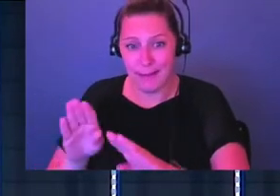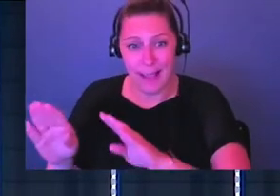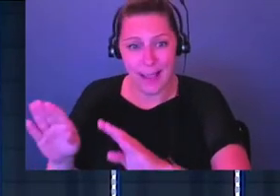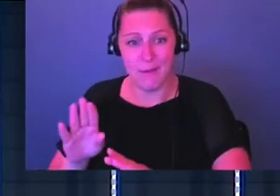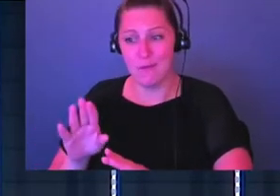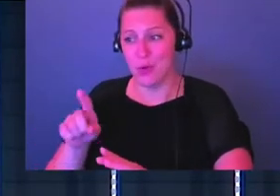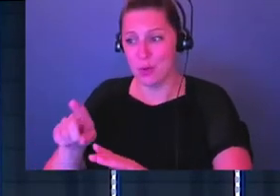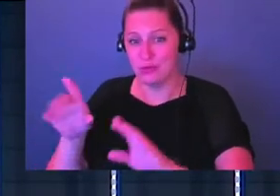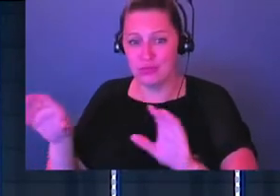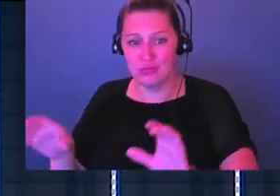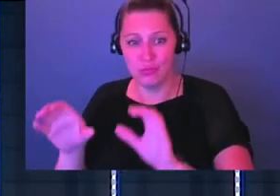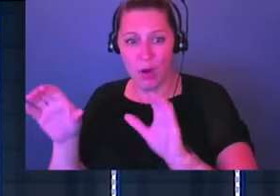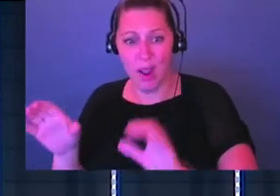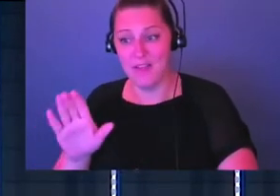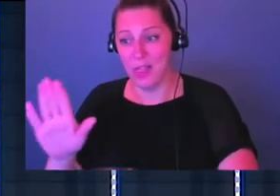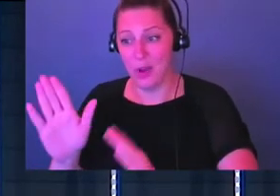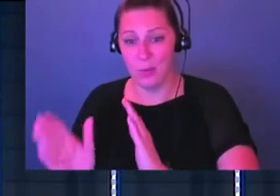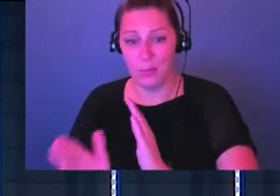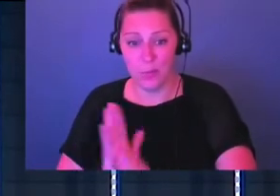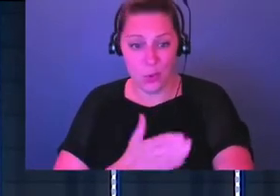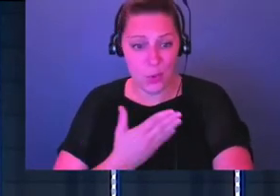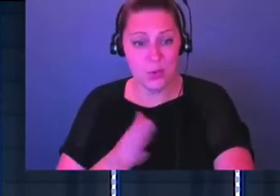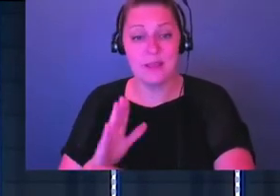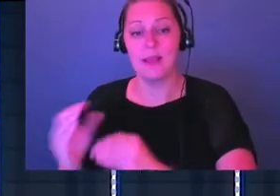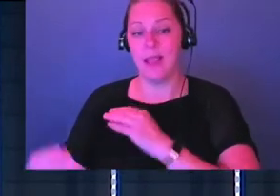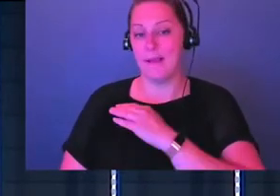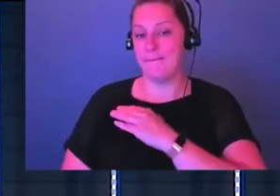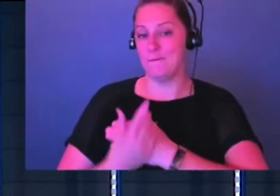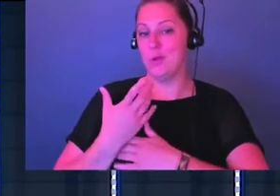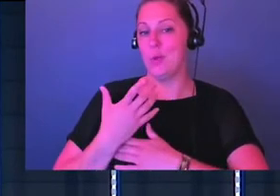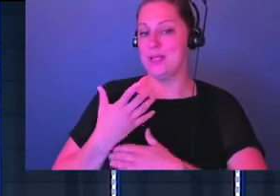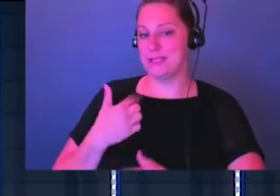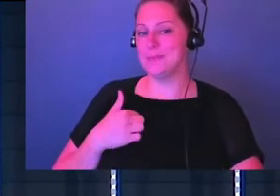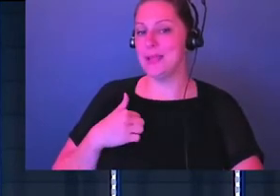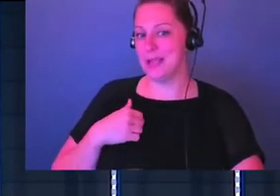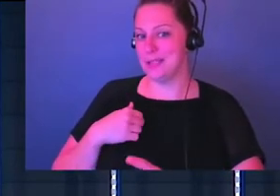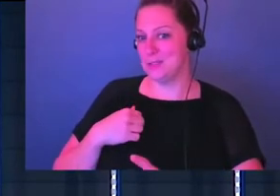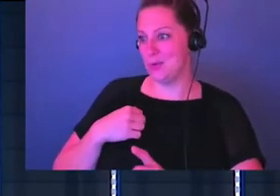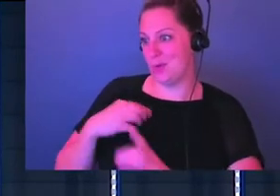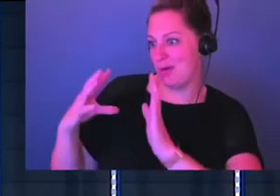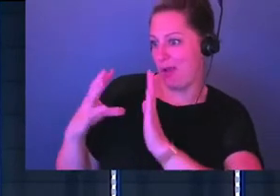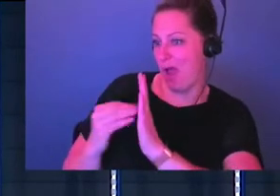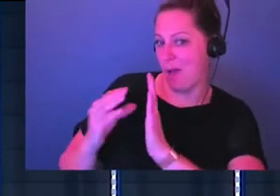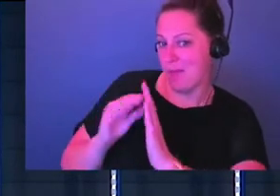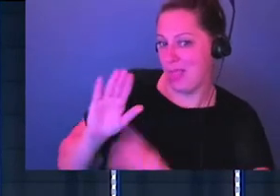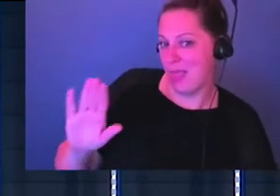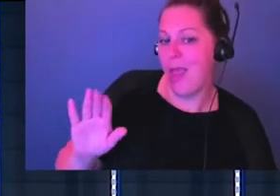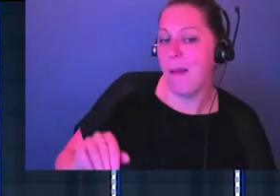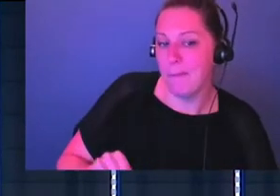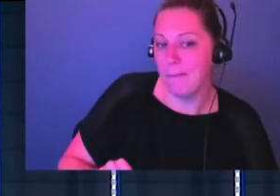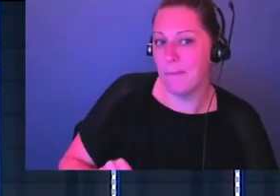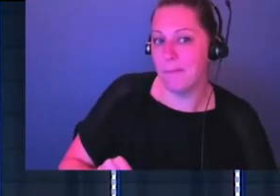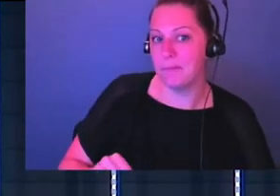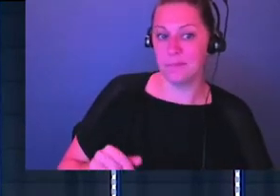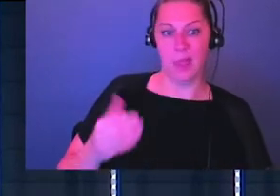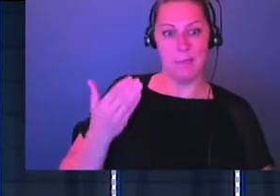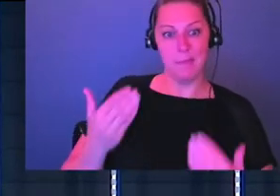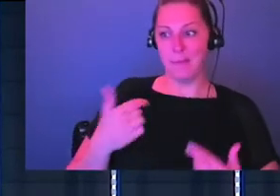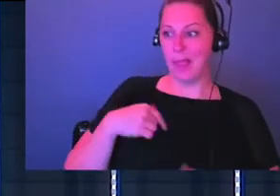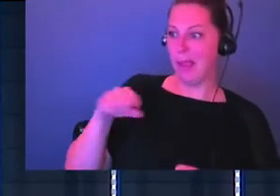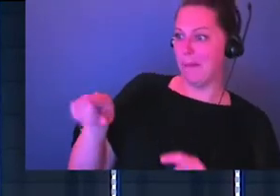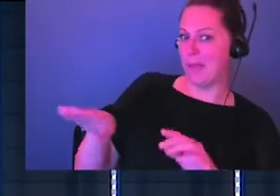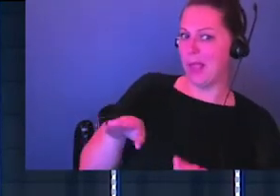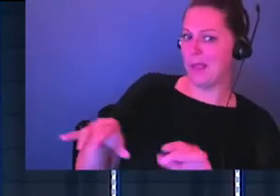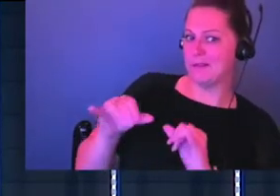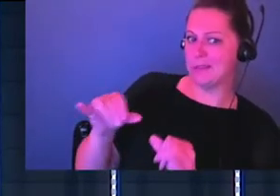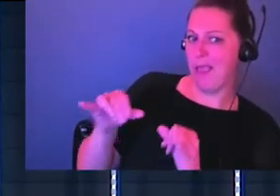driving them in the music, it, it influenced me to respond the same way they did. And it, messed with my thought process of, hey, maybe that's how I need to act. Does